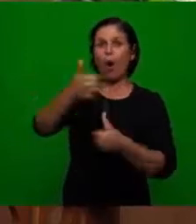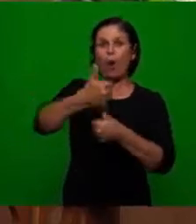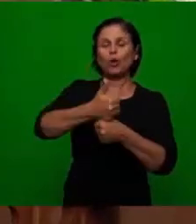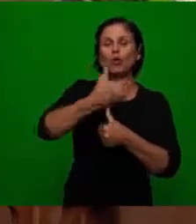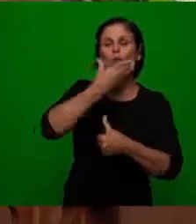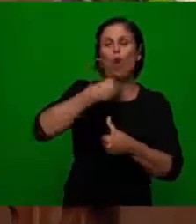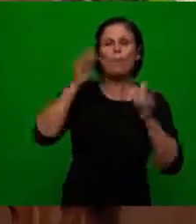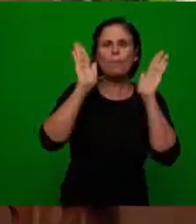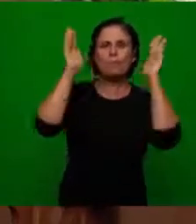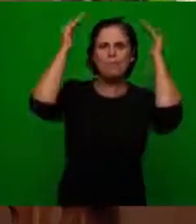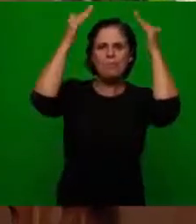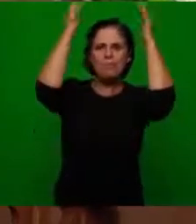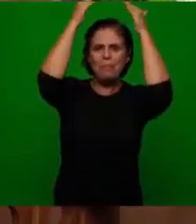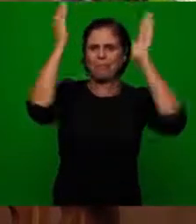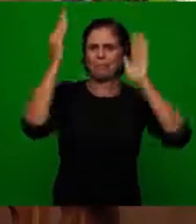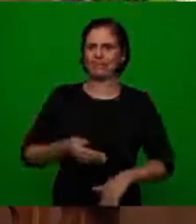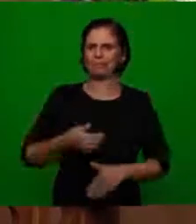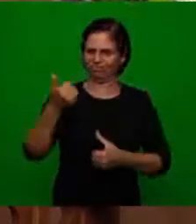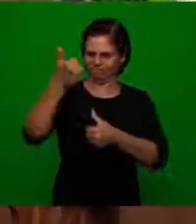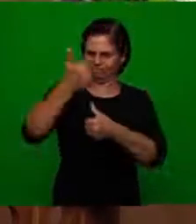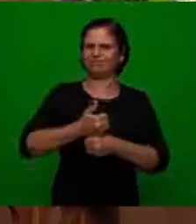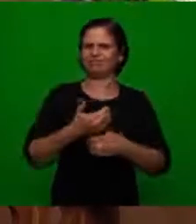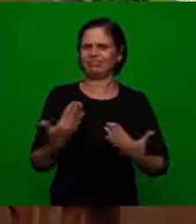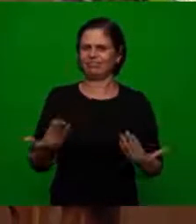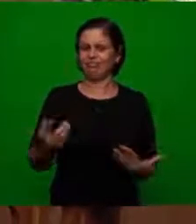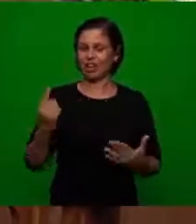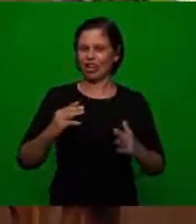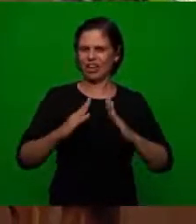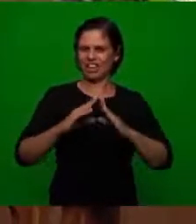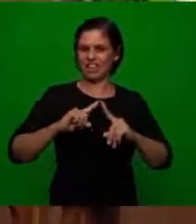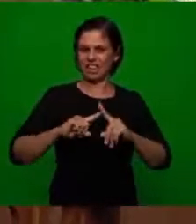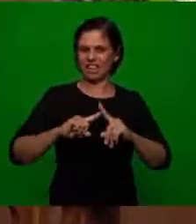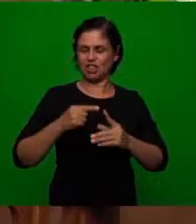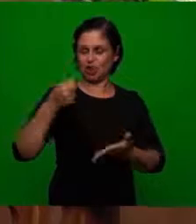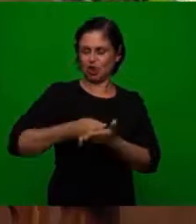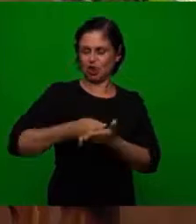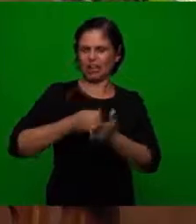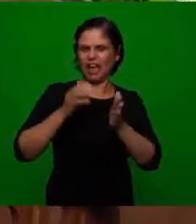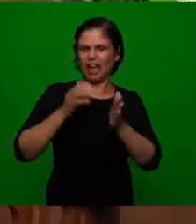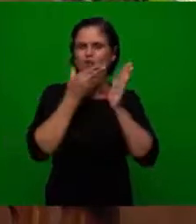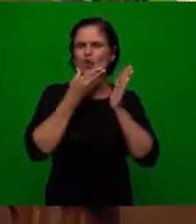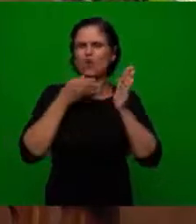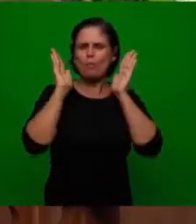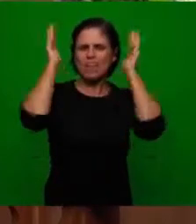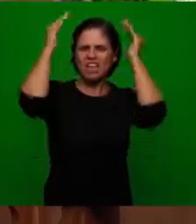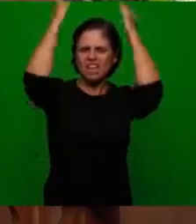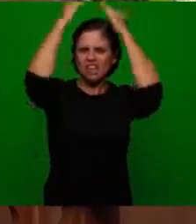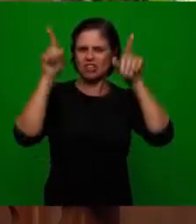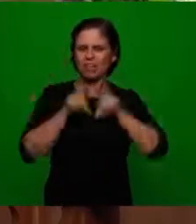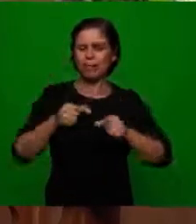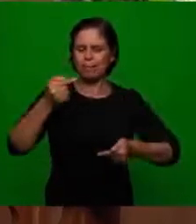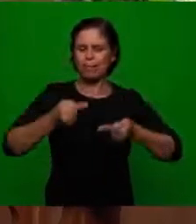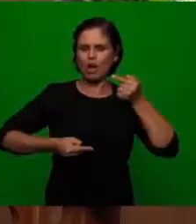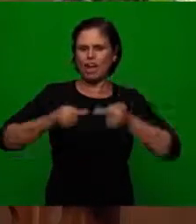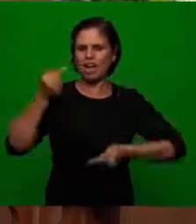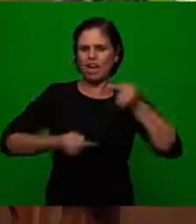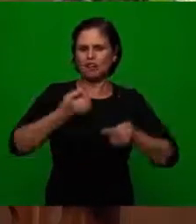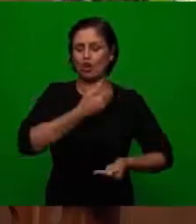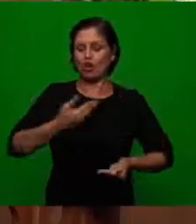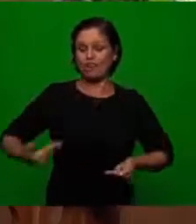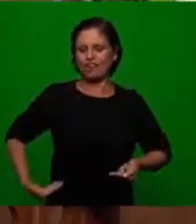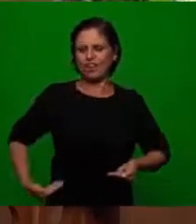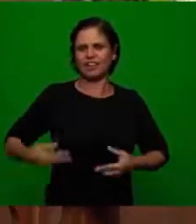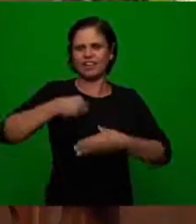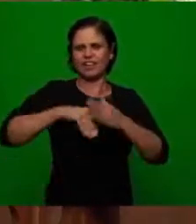it's not the living word that is going to work it's the organization it's the authority of the church the political authority